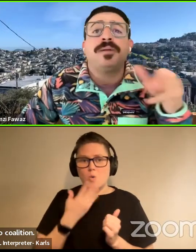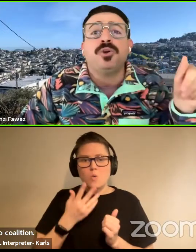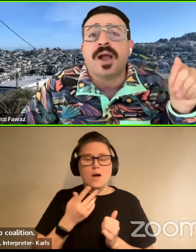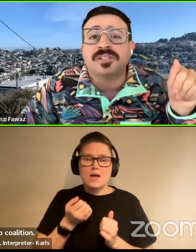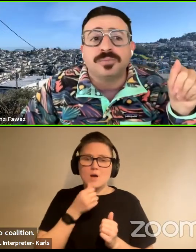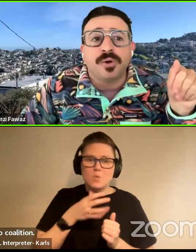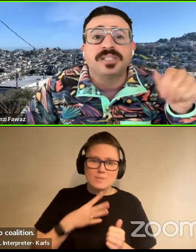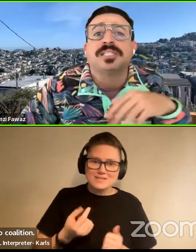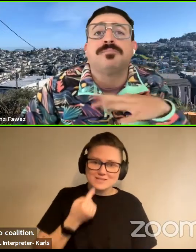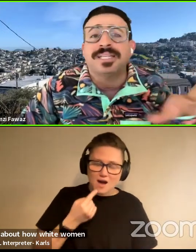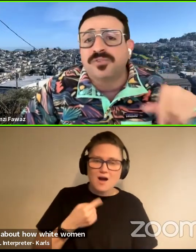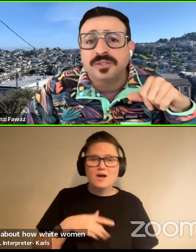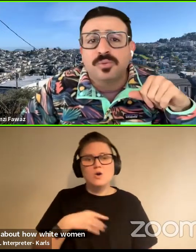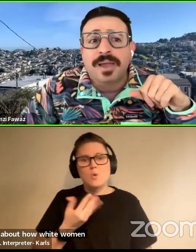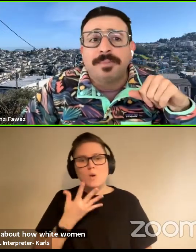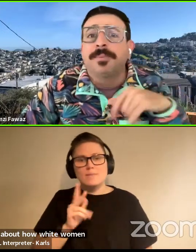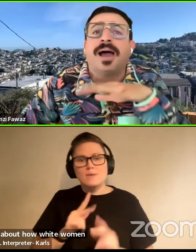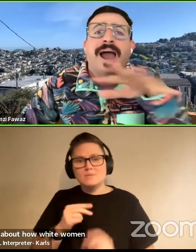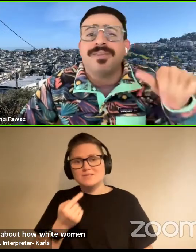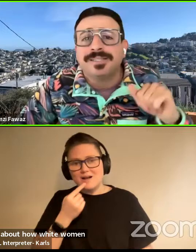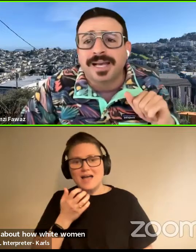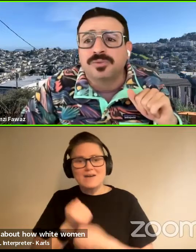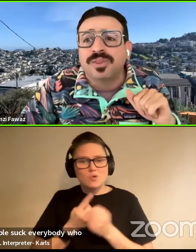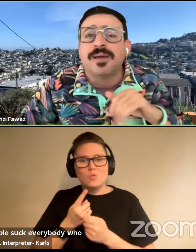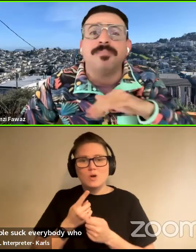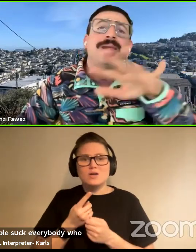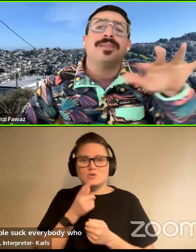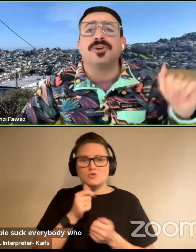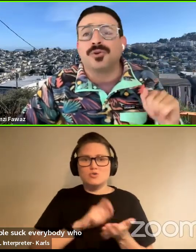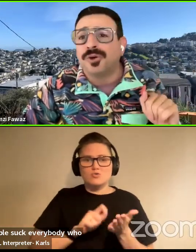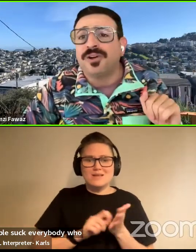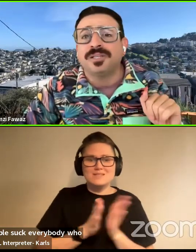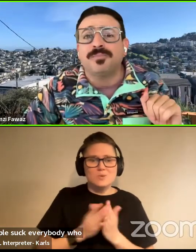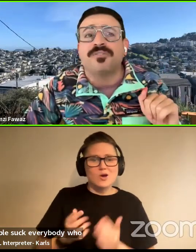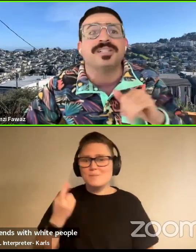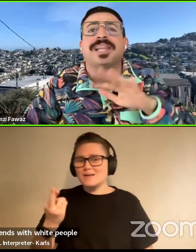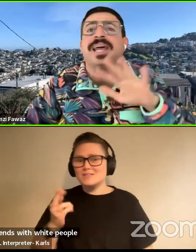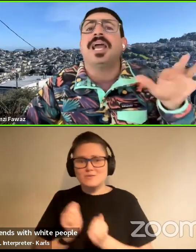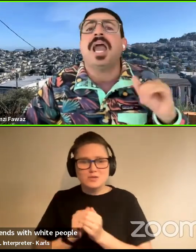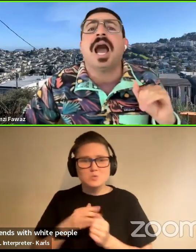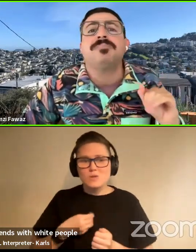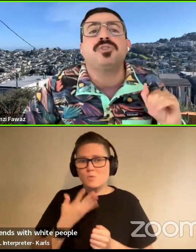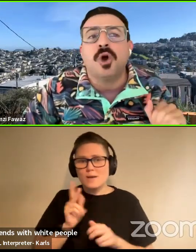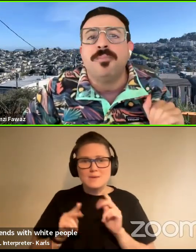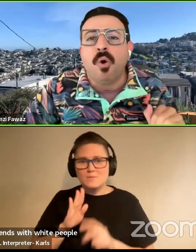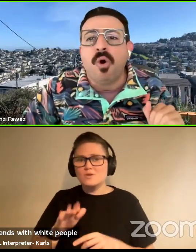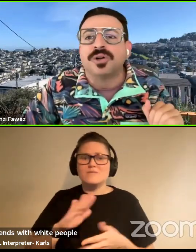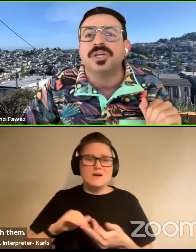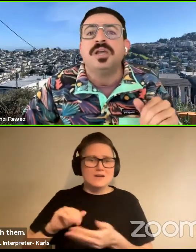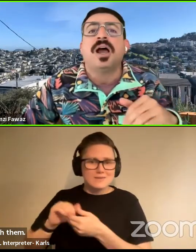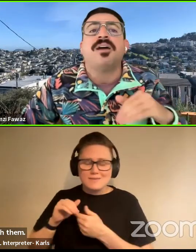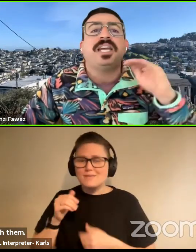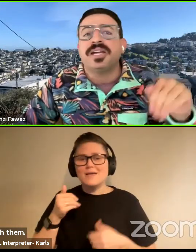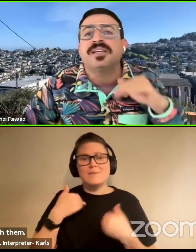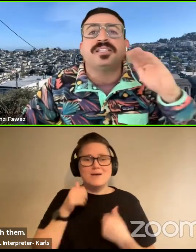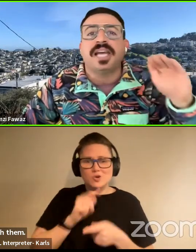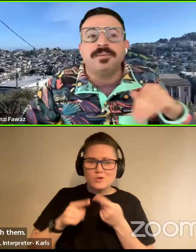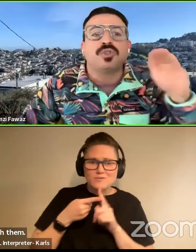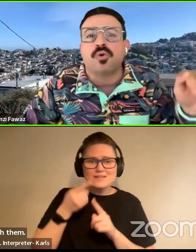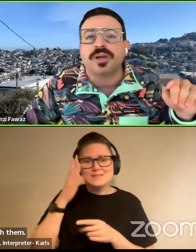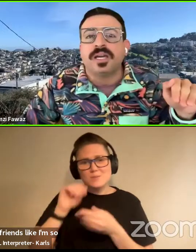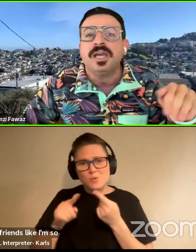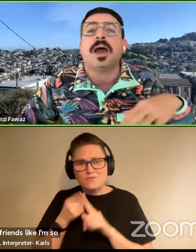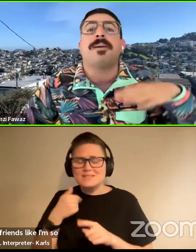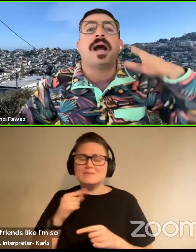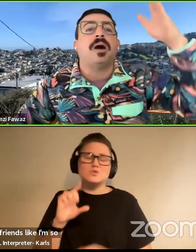suck. Everybody who writes those books is best friends with white people having sex with them. They're your girlfriends and boyfriends. Like, I'm so bored of hearing